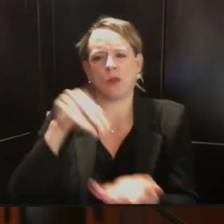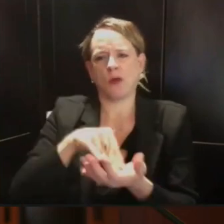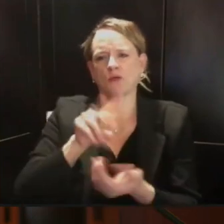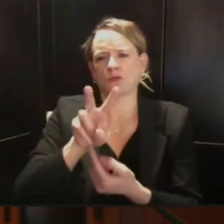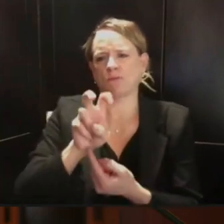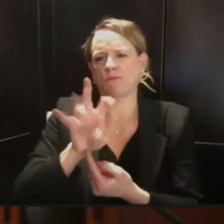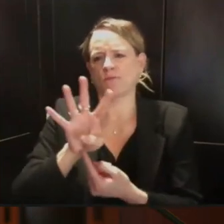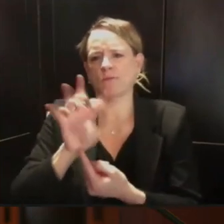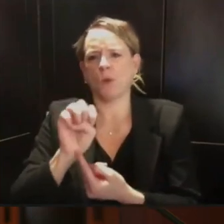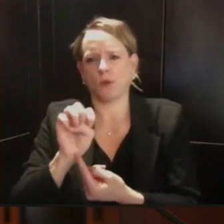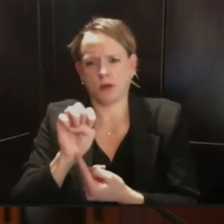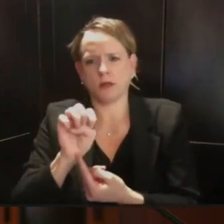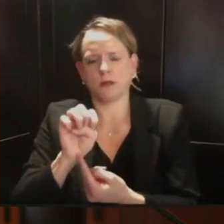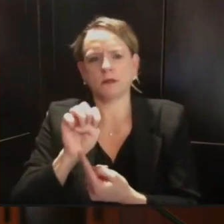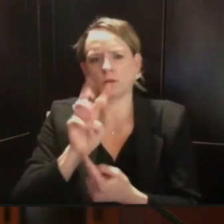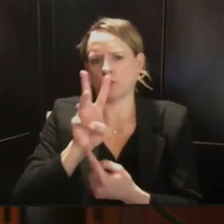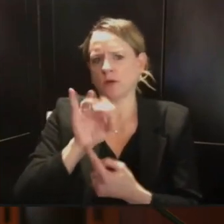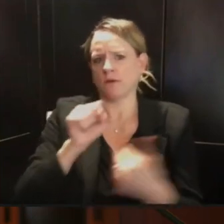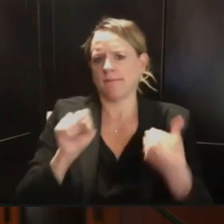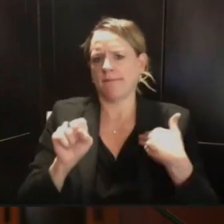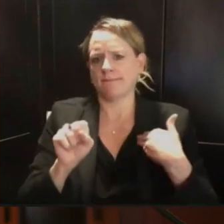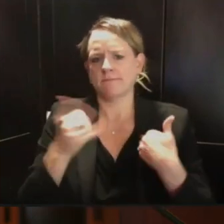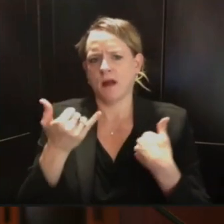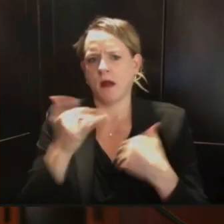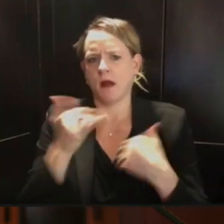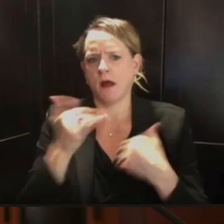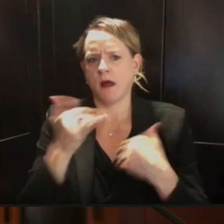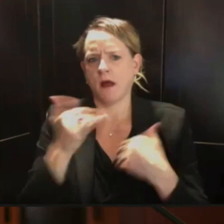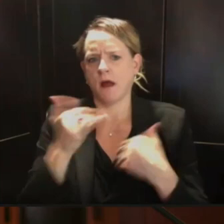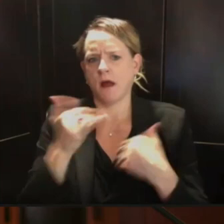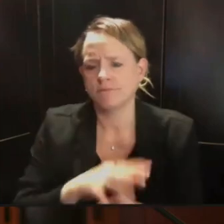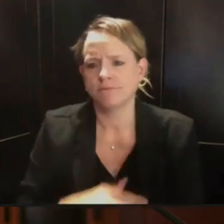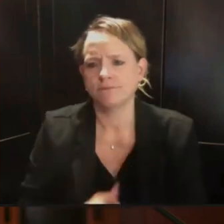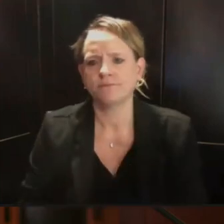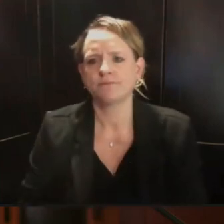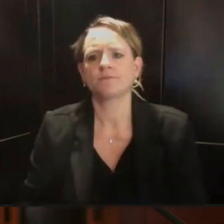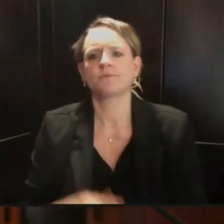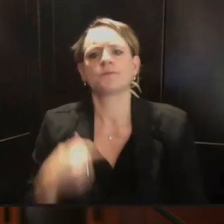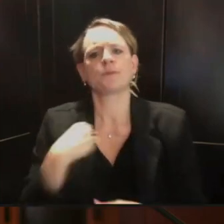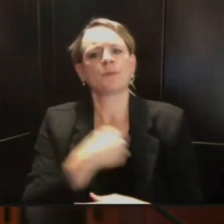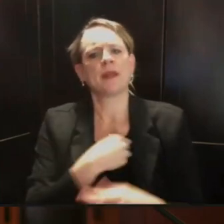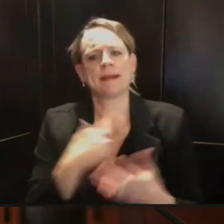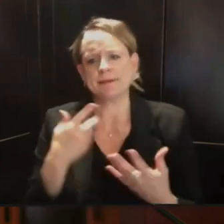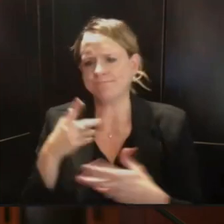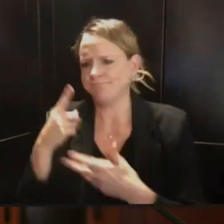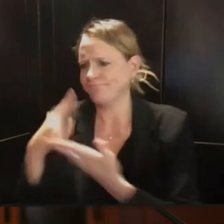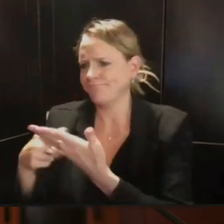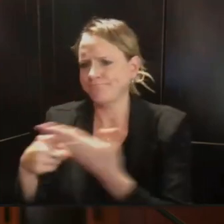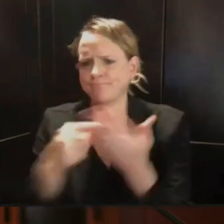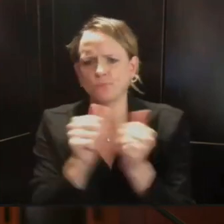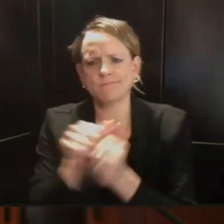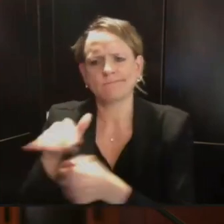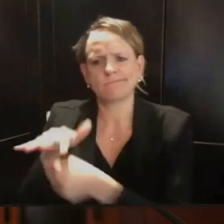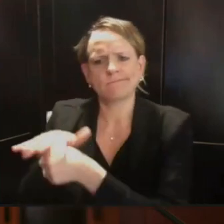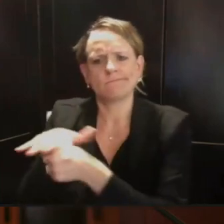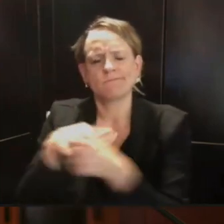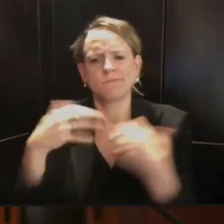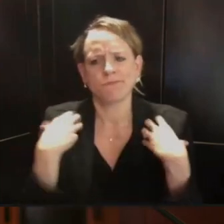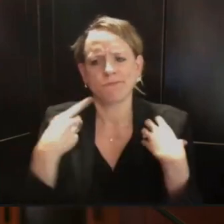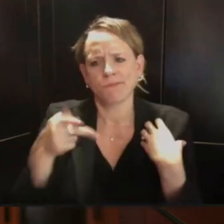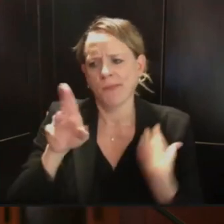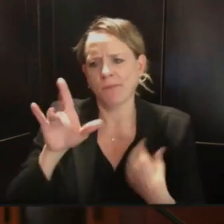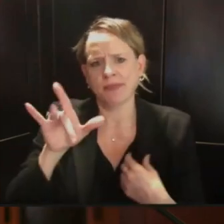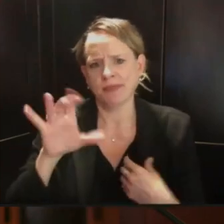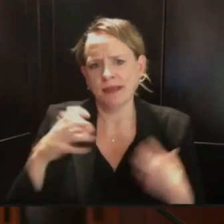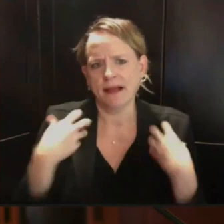local public health and in developing and building up the infrastructure for contact tracing through the spring and into the summer.